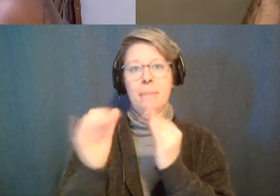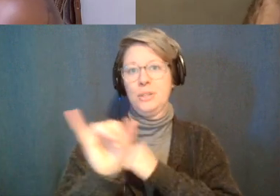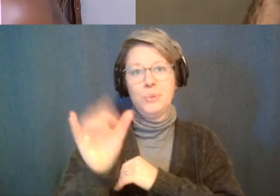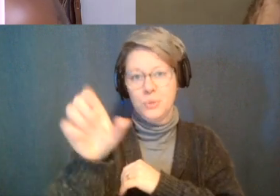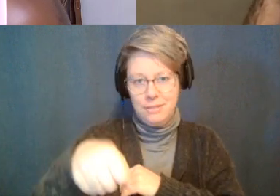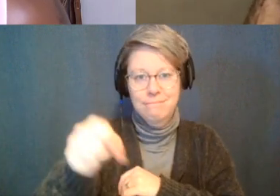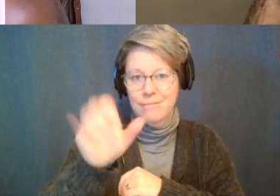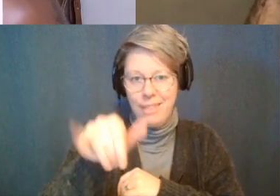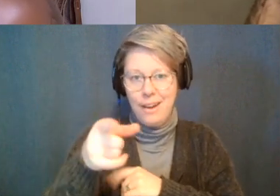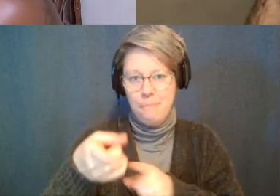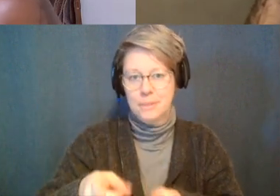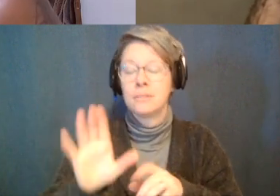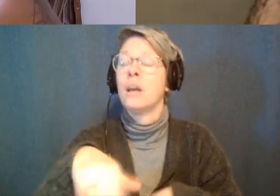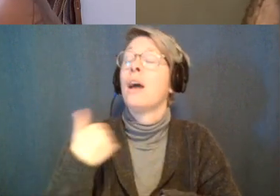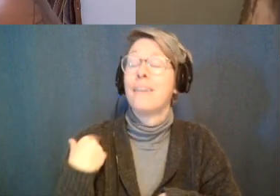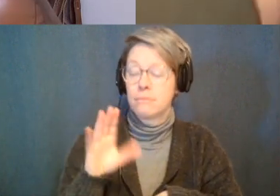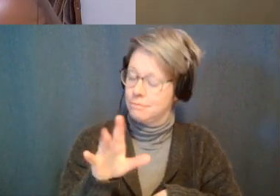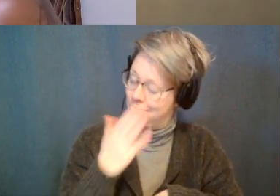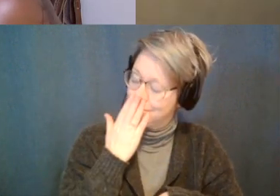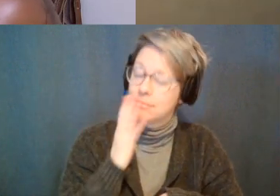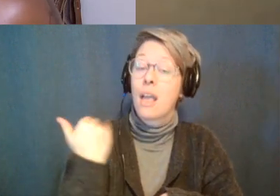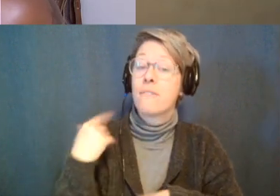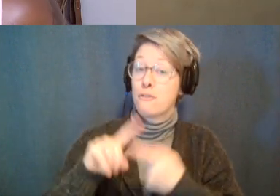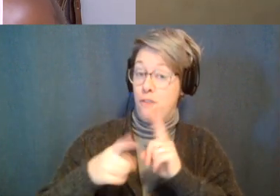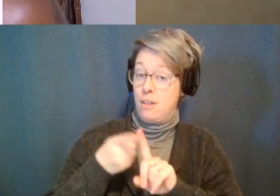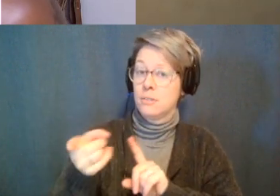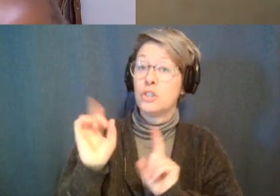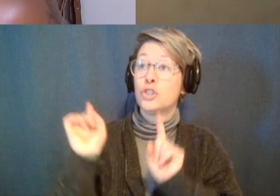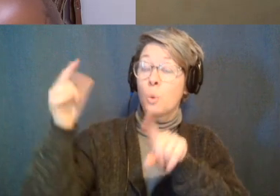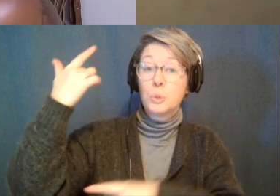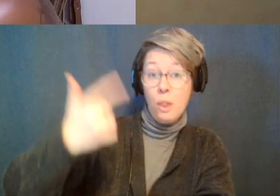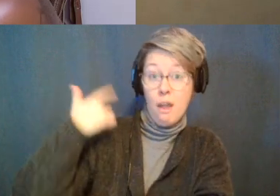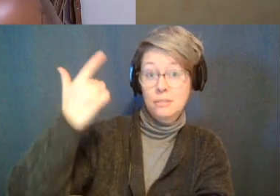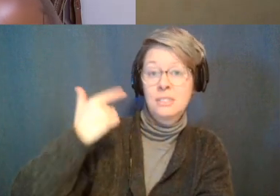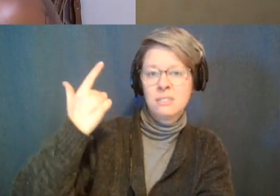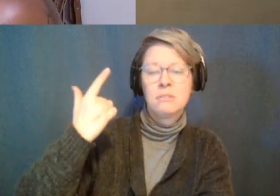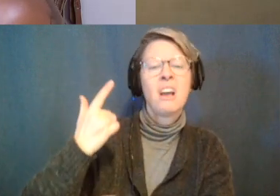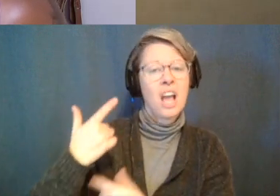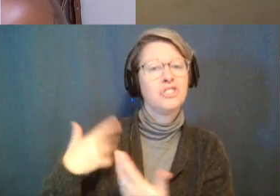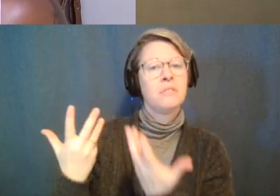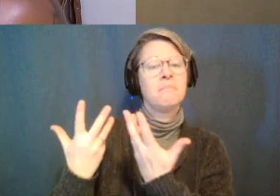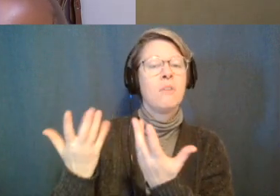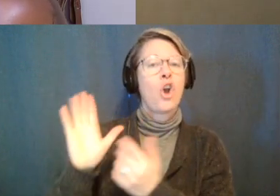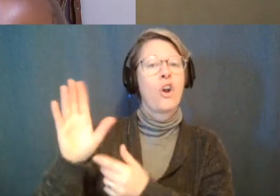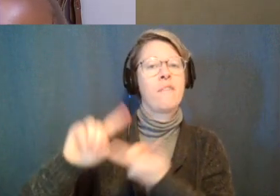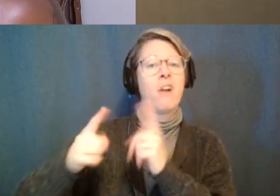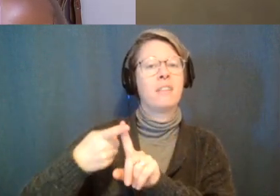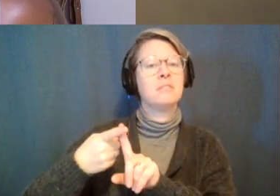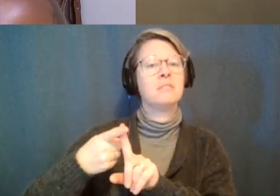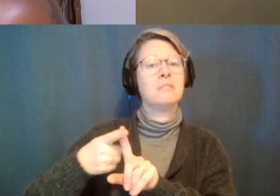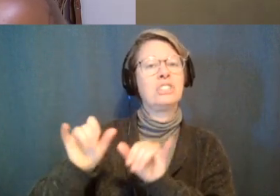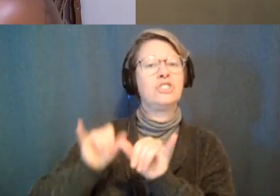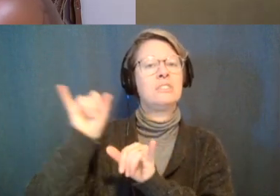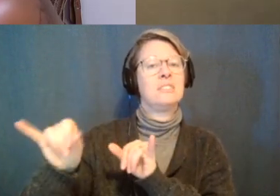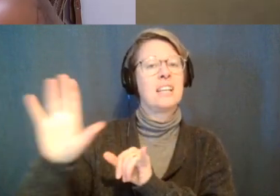i have a friend she um whenever she goes to london she stays with her friends um and when she does that